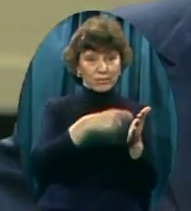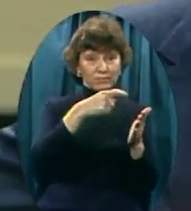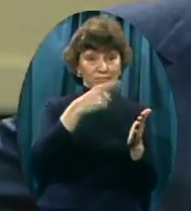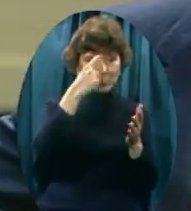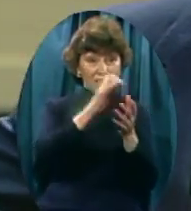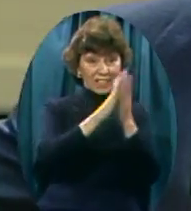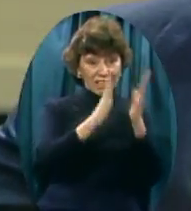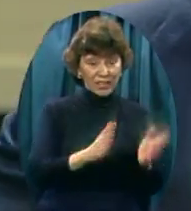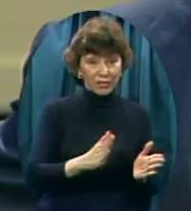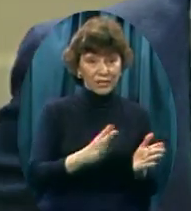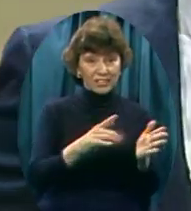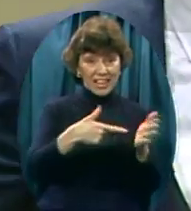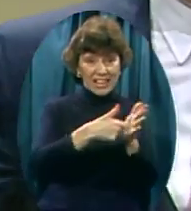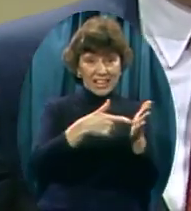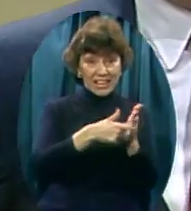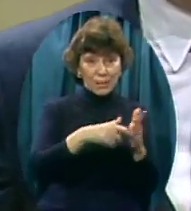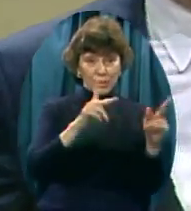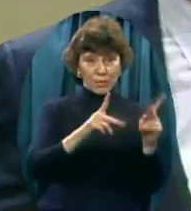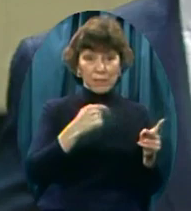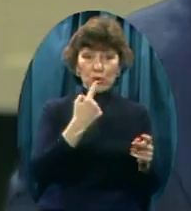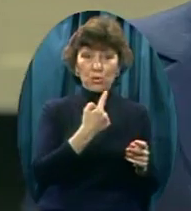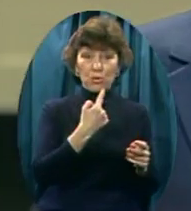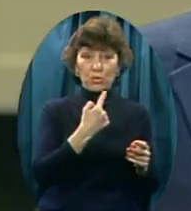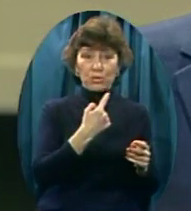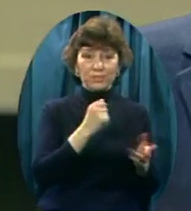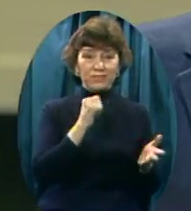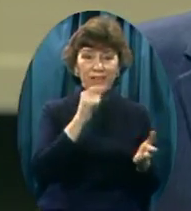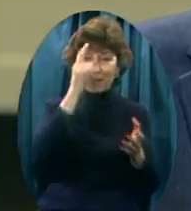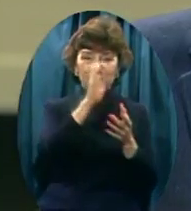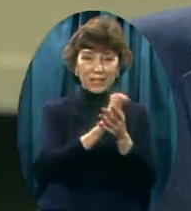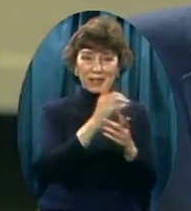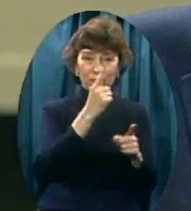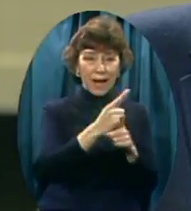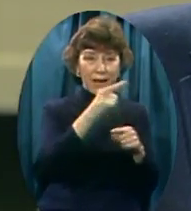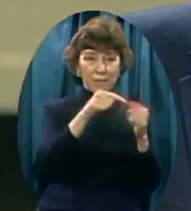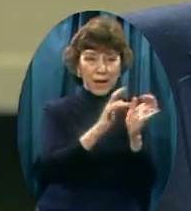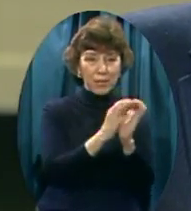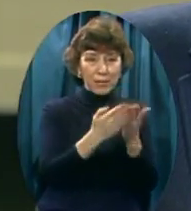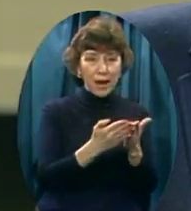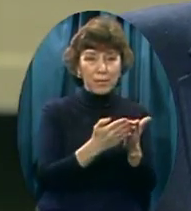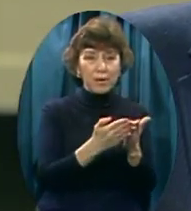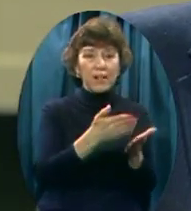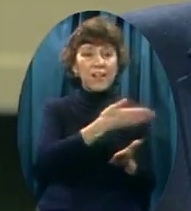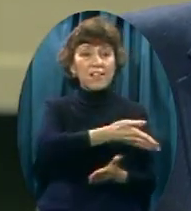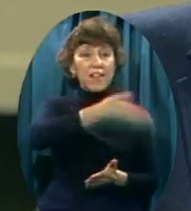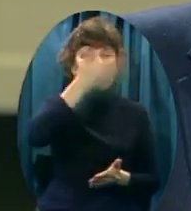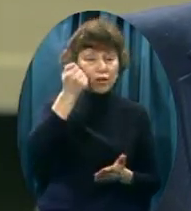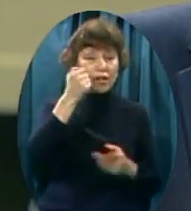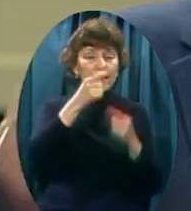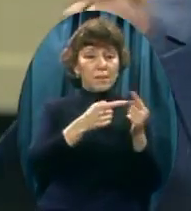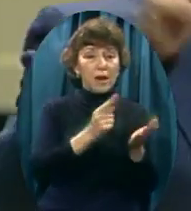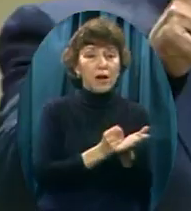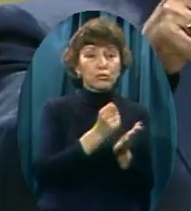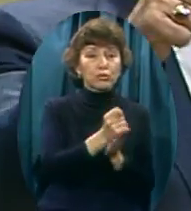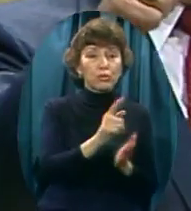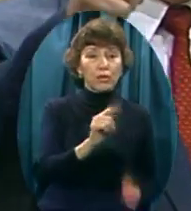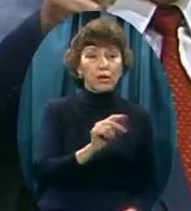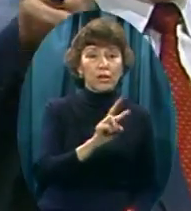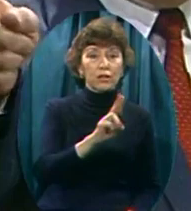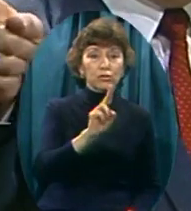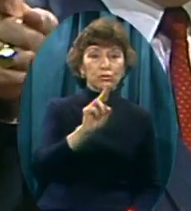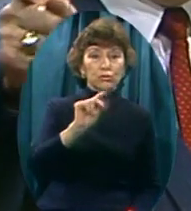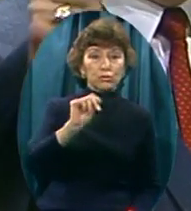preaching I'm afraid that on occasion We fundamentally leave out The word love In our preaching Speak